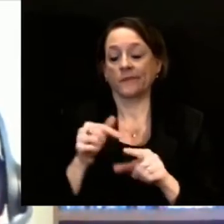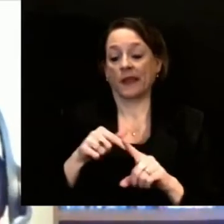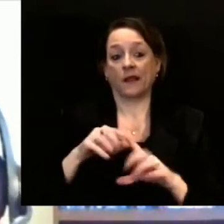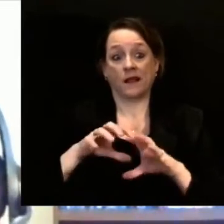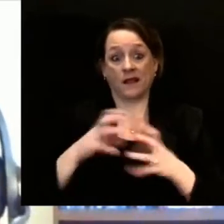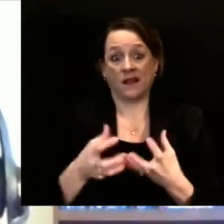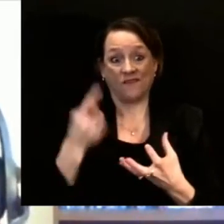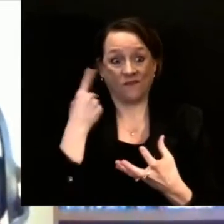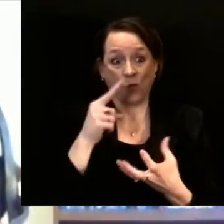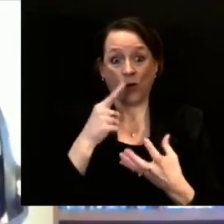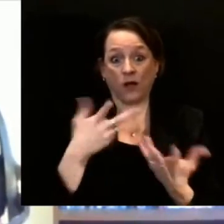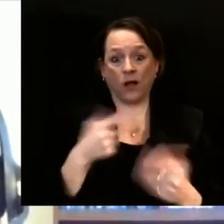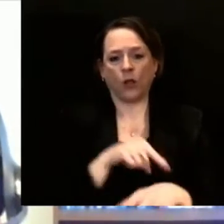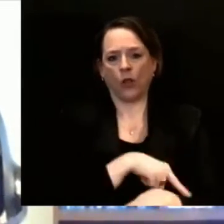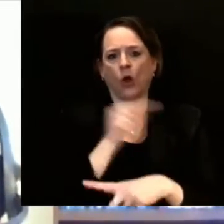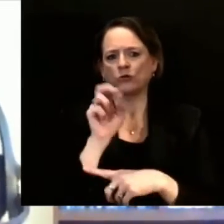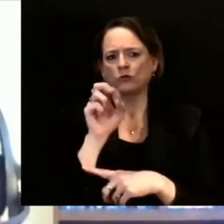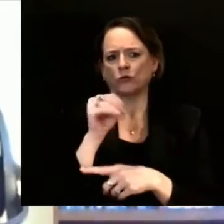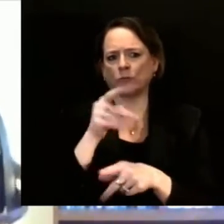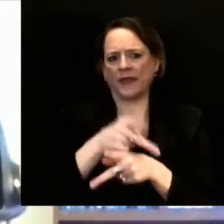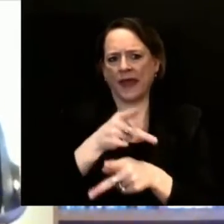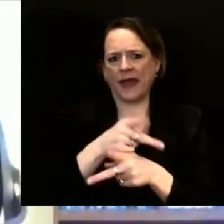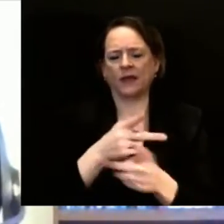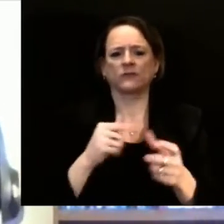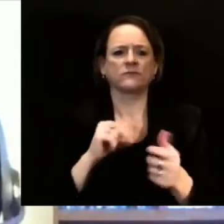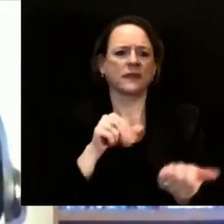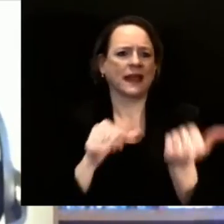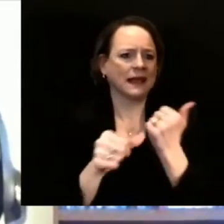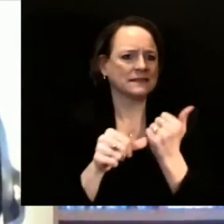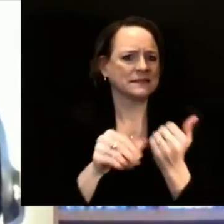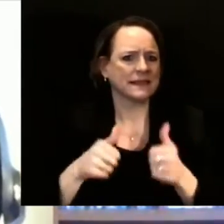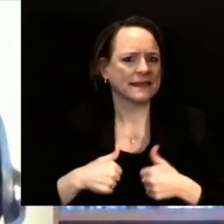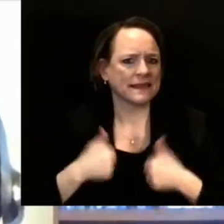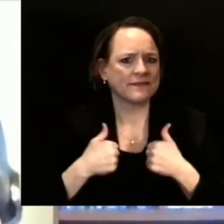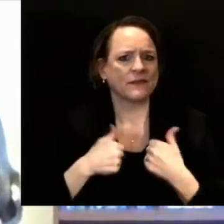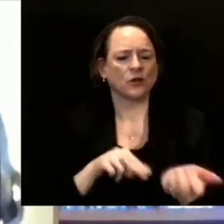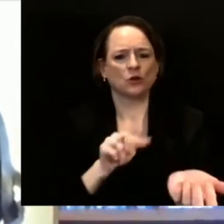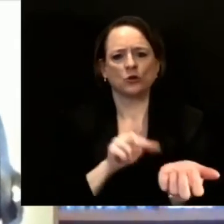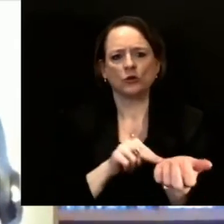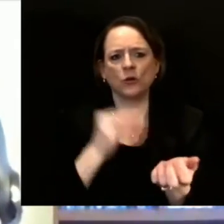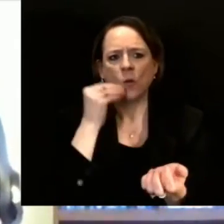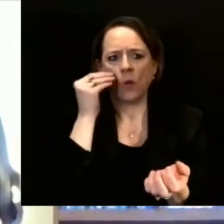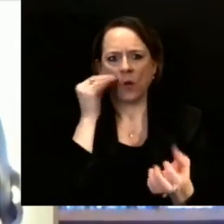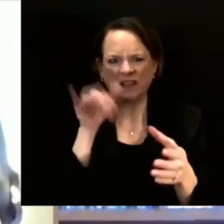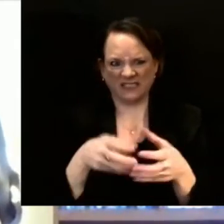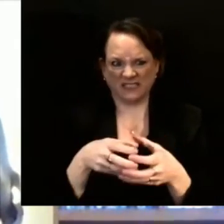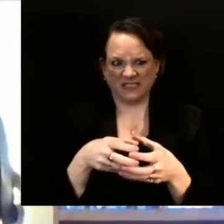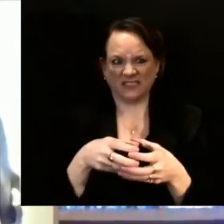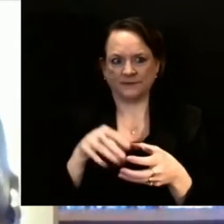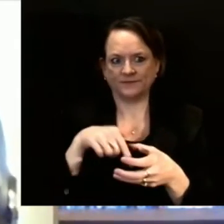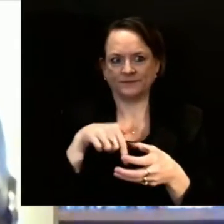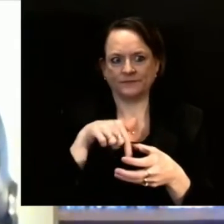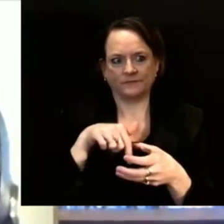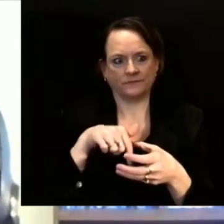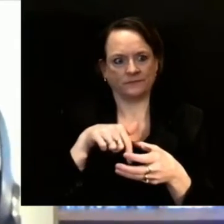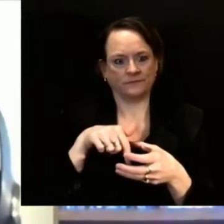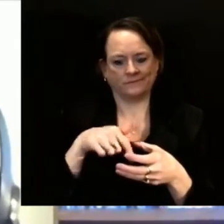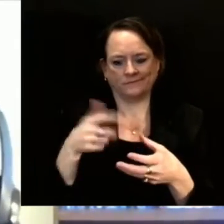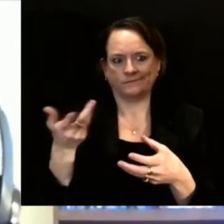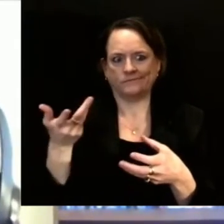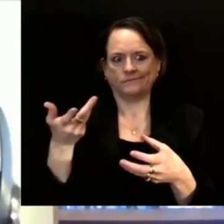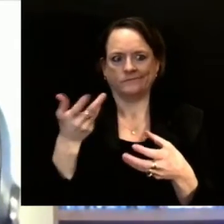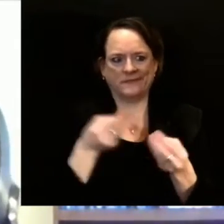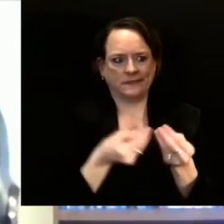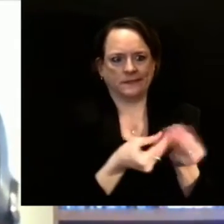200,000 doses. As of last week, that was almost a third of our doses. And as of right